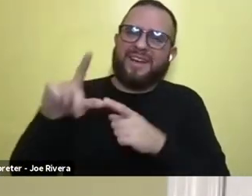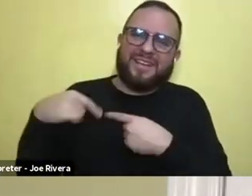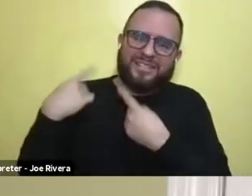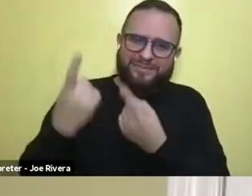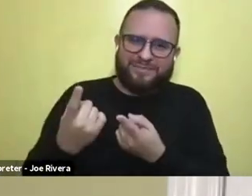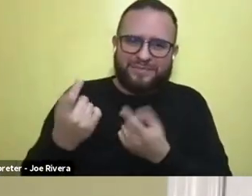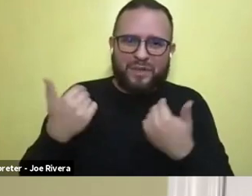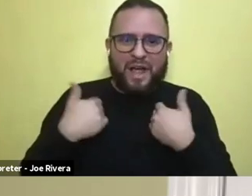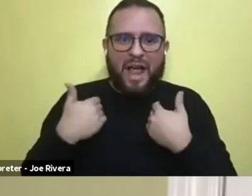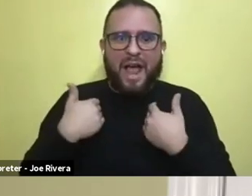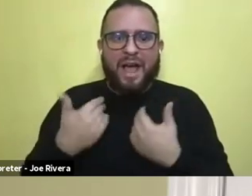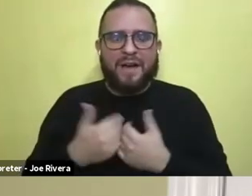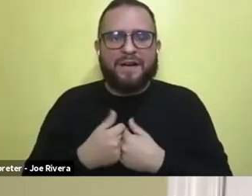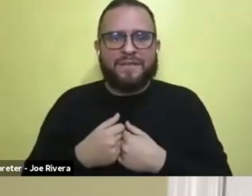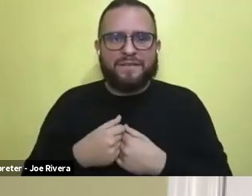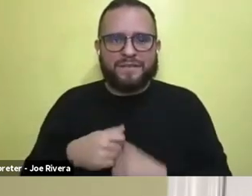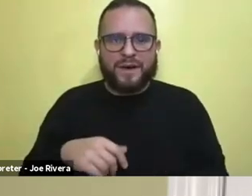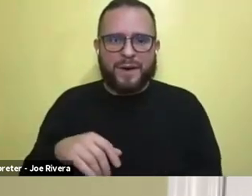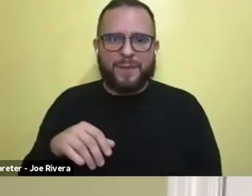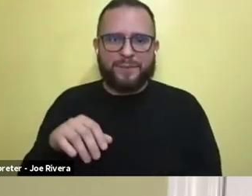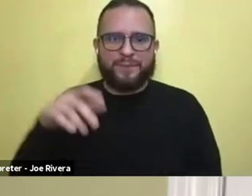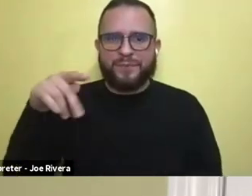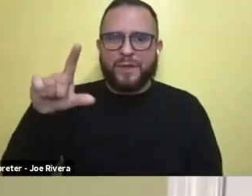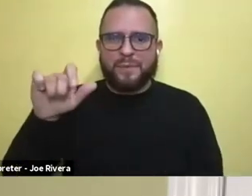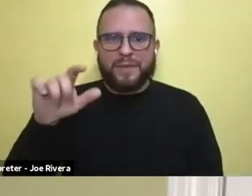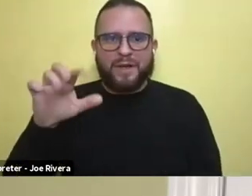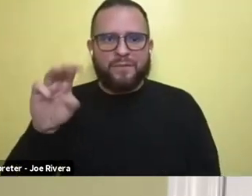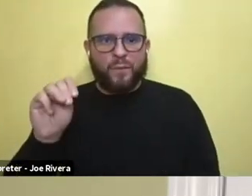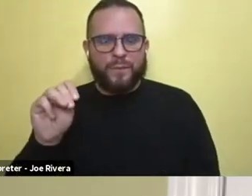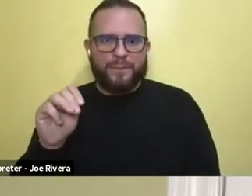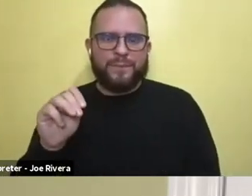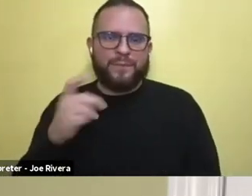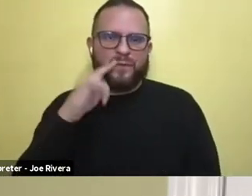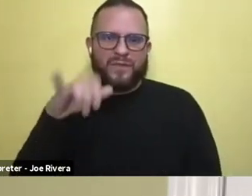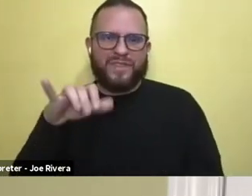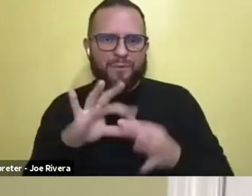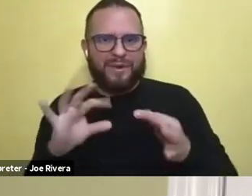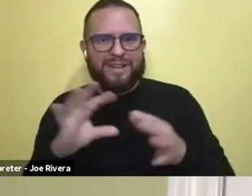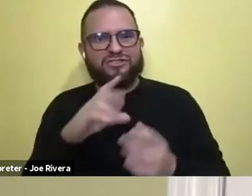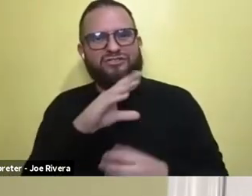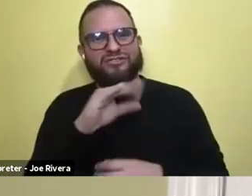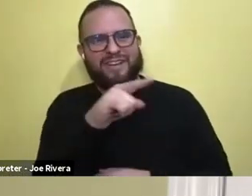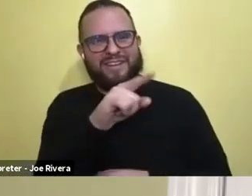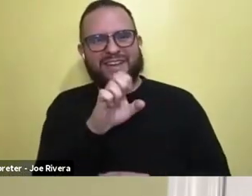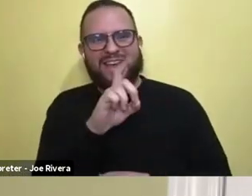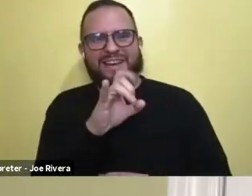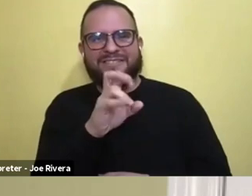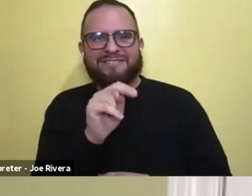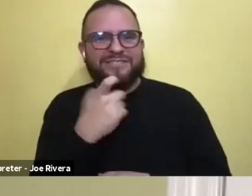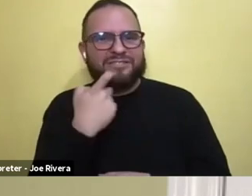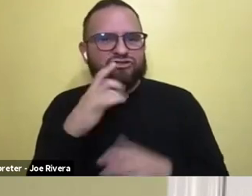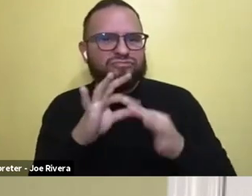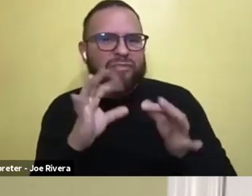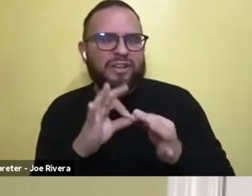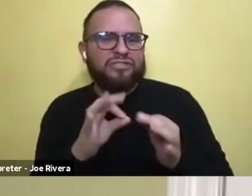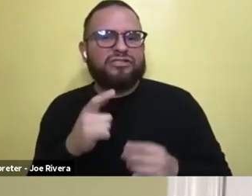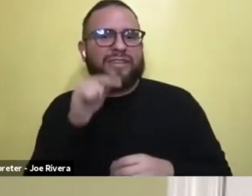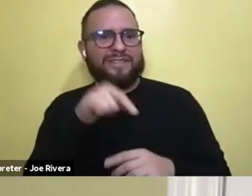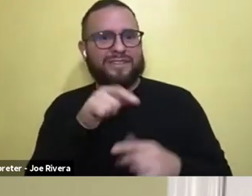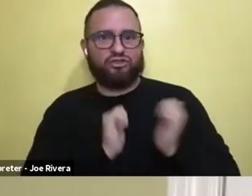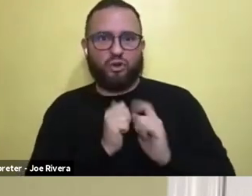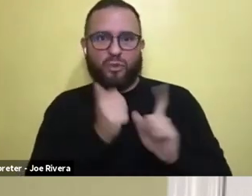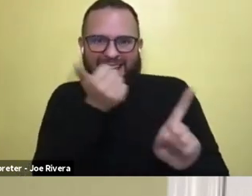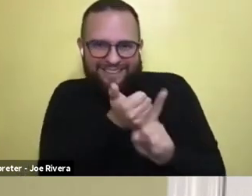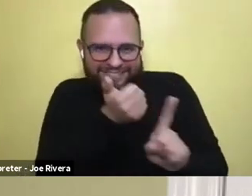um, deliver that message. And like Edison said, uh, this show in itself is, is a way to, you know, stand up for the,